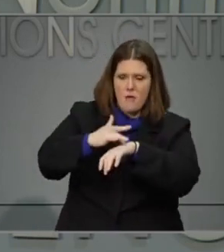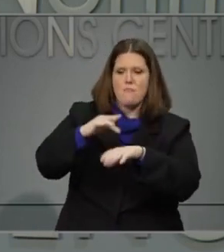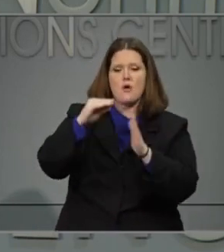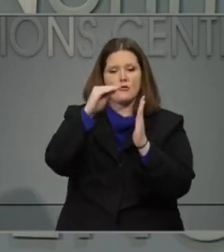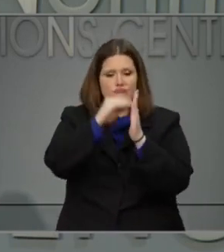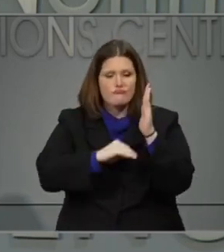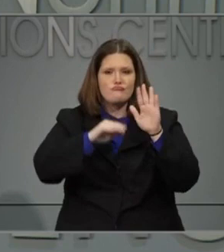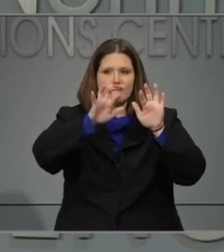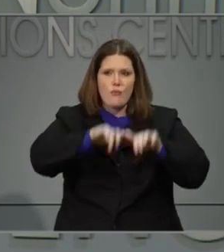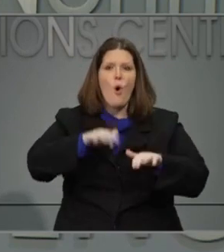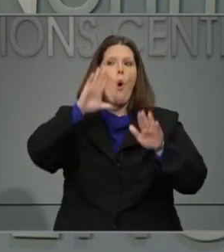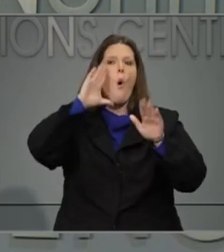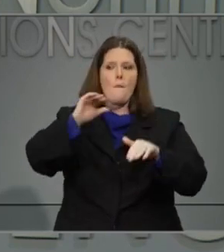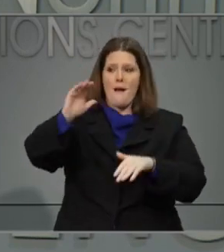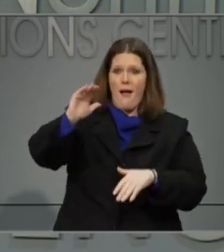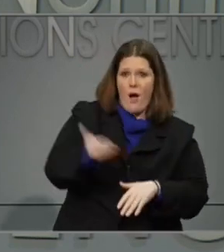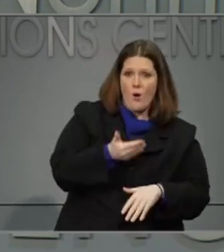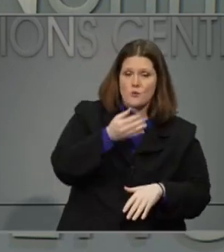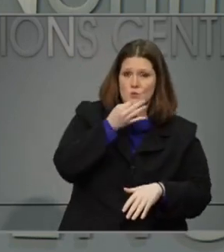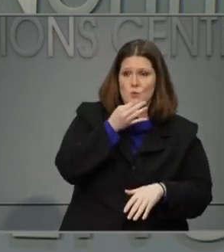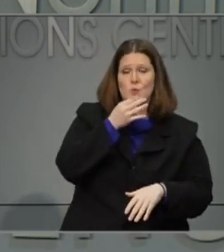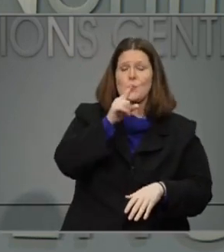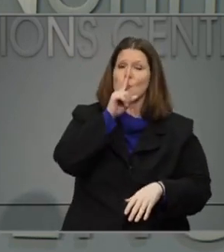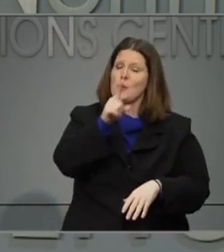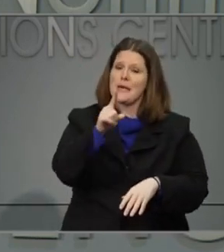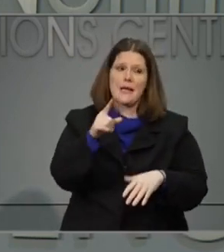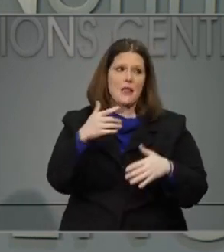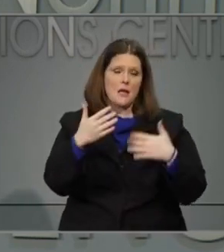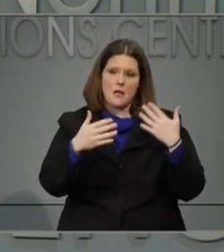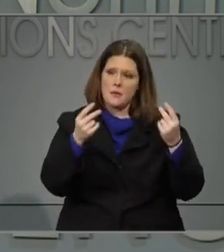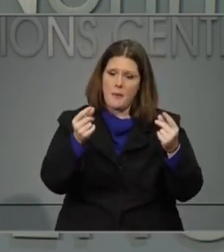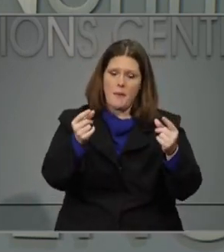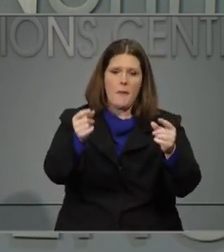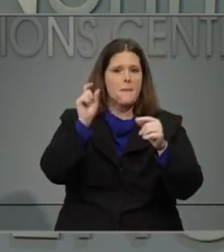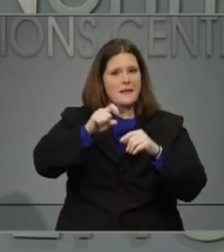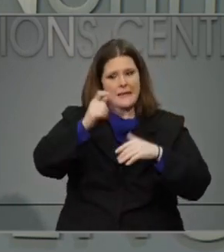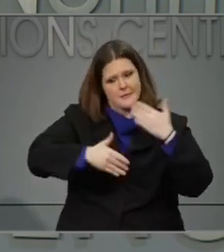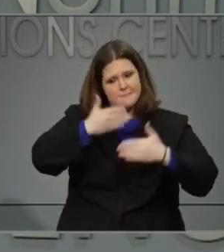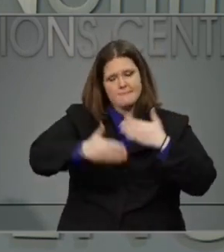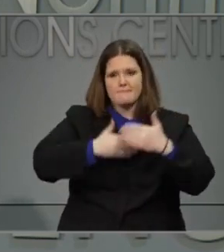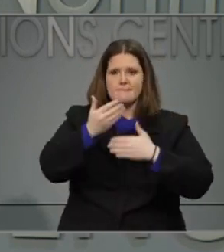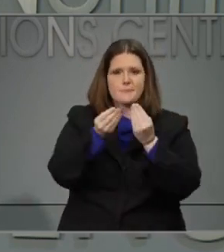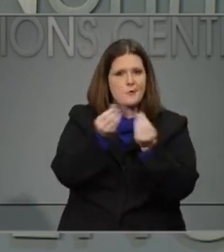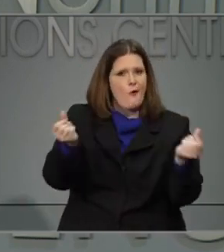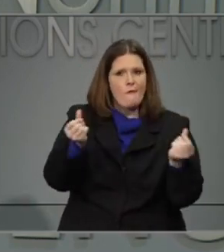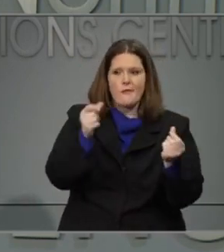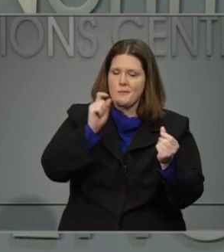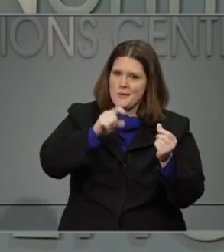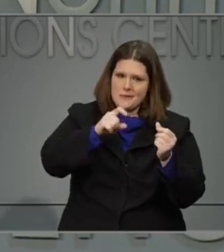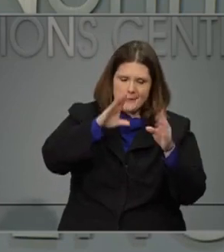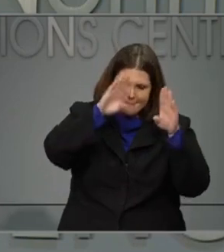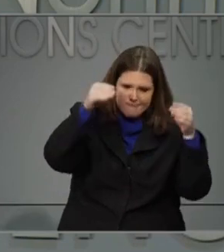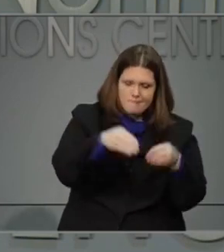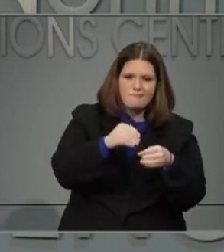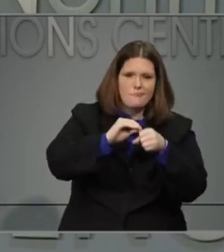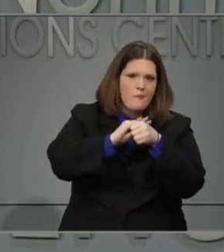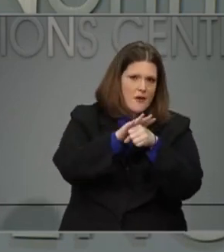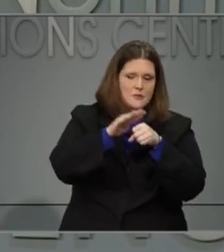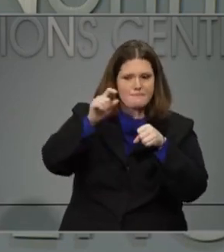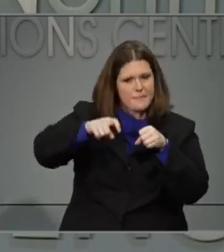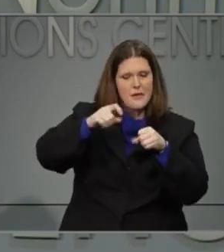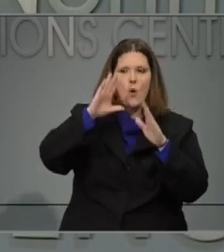job very soon because time is of the essence and we hope that that process can begin